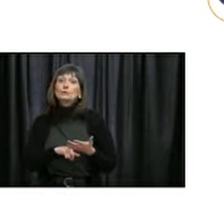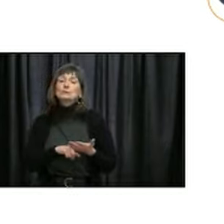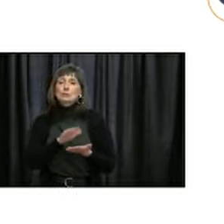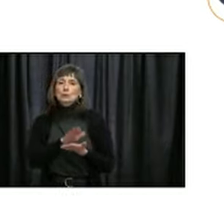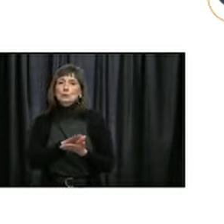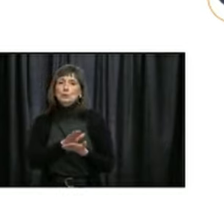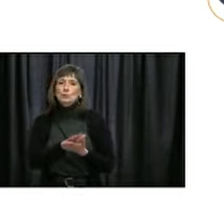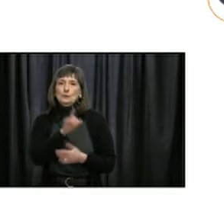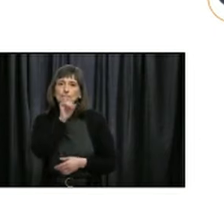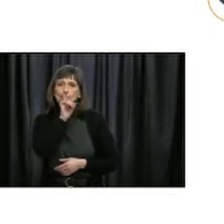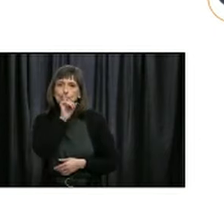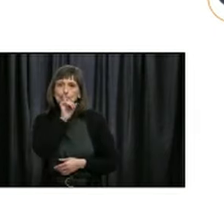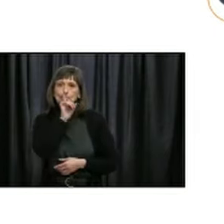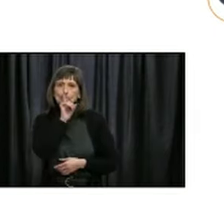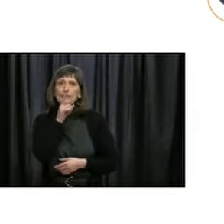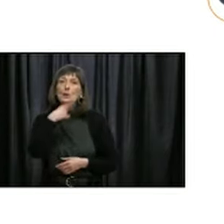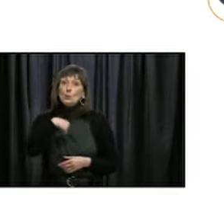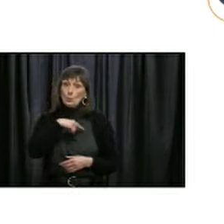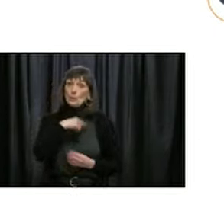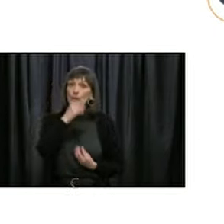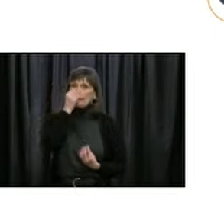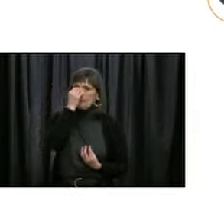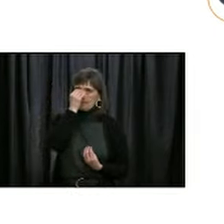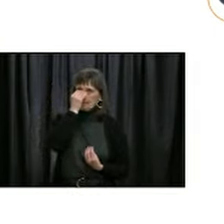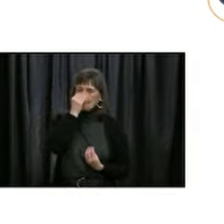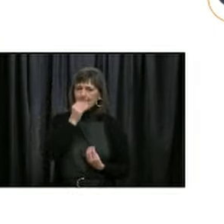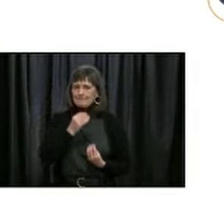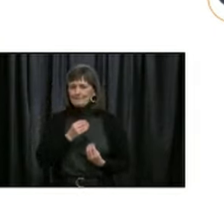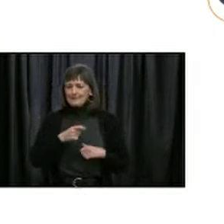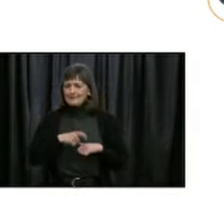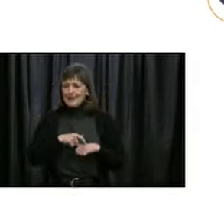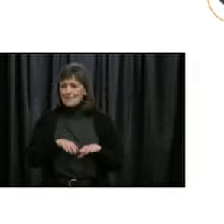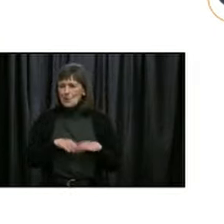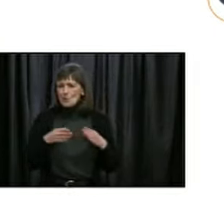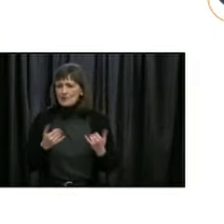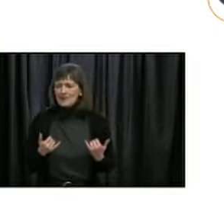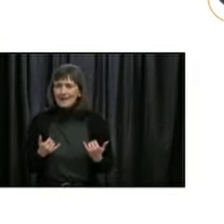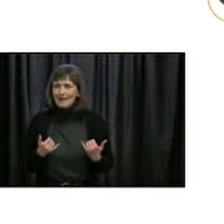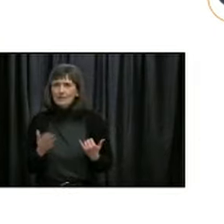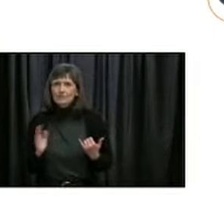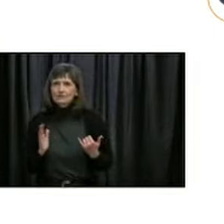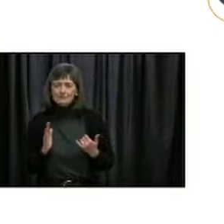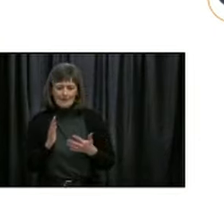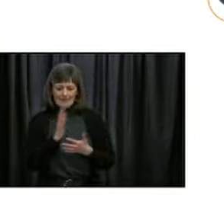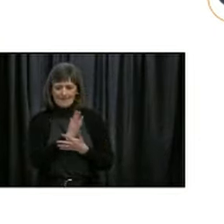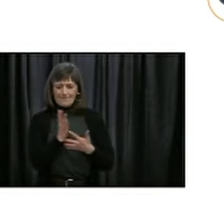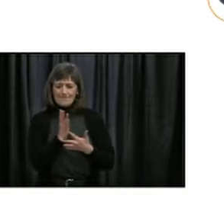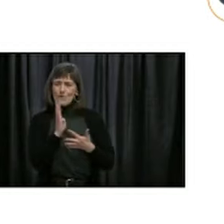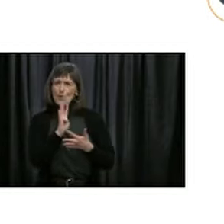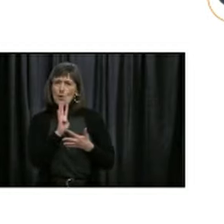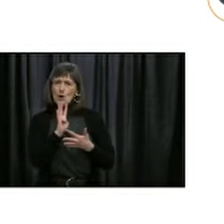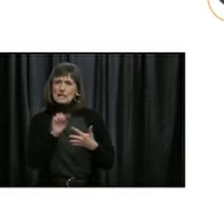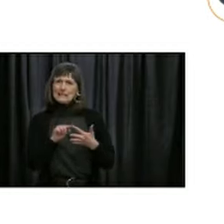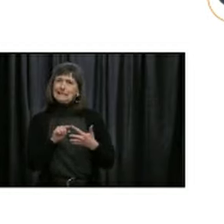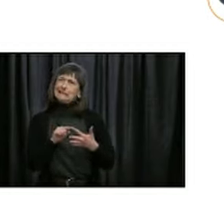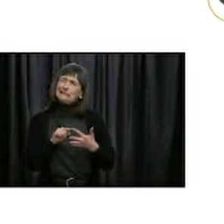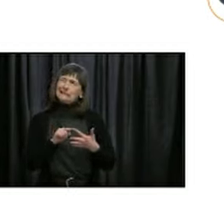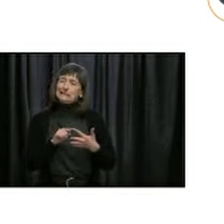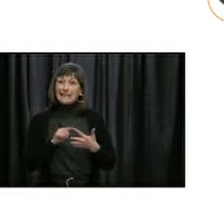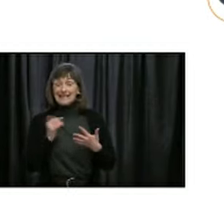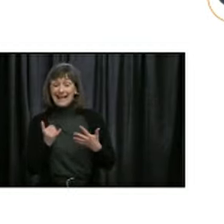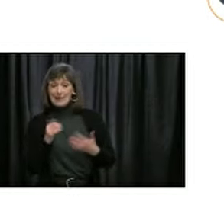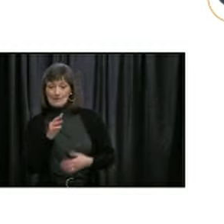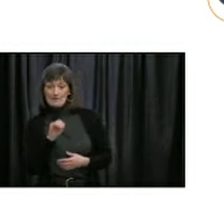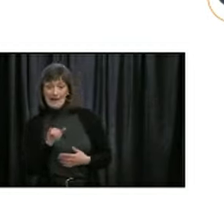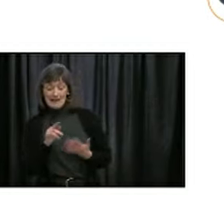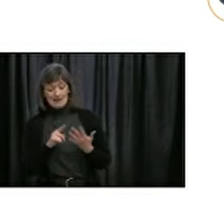here, and after careful consideration, it was felt that now was not the right time to safely reopen schools, and given that it is already mid-May,